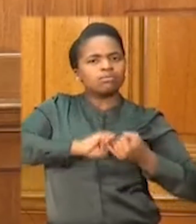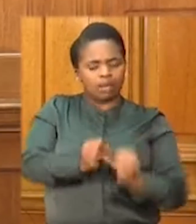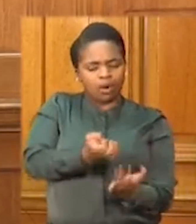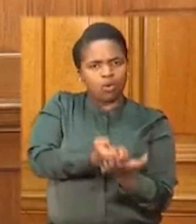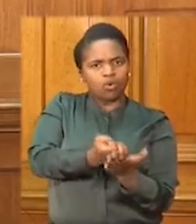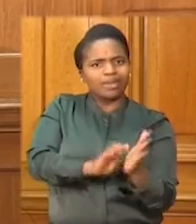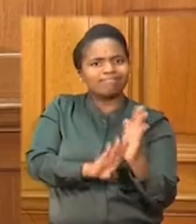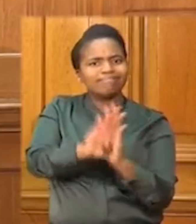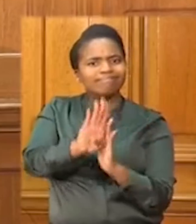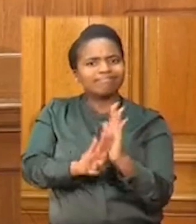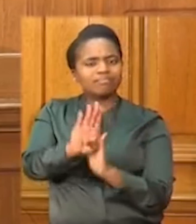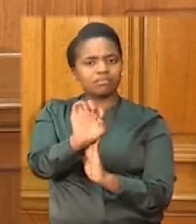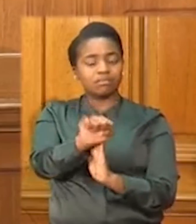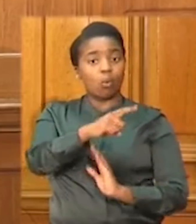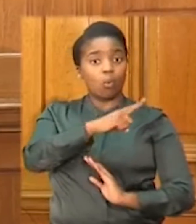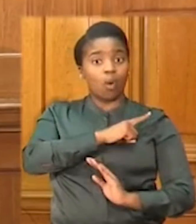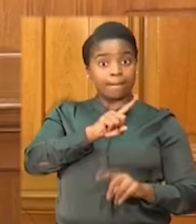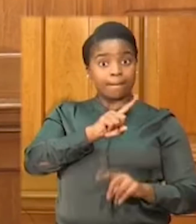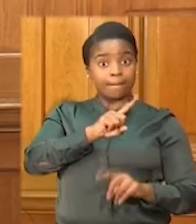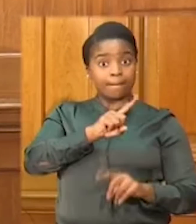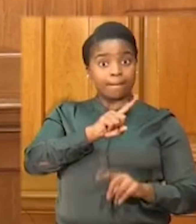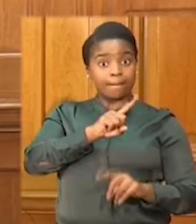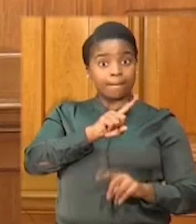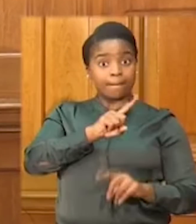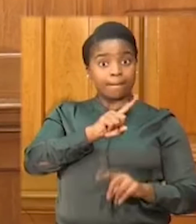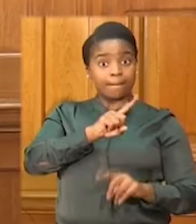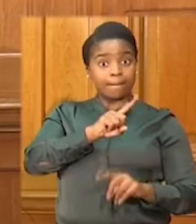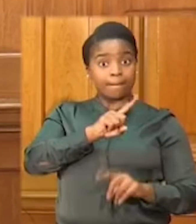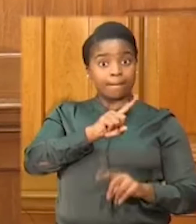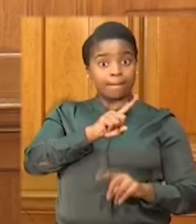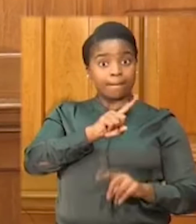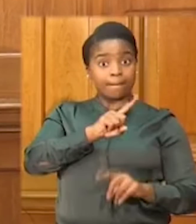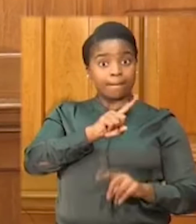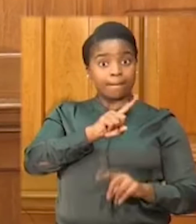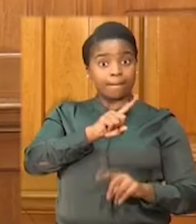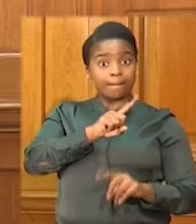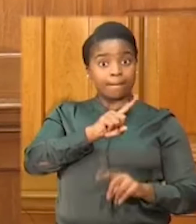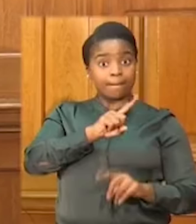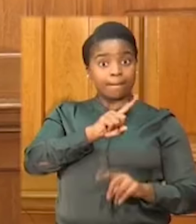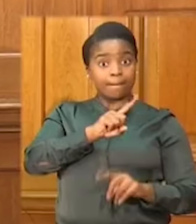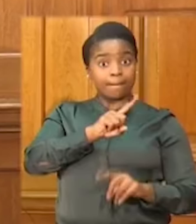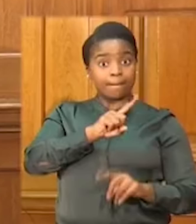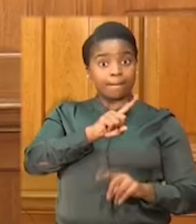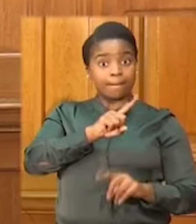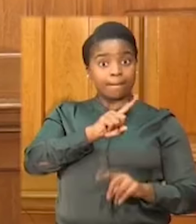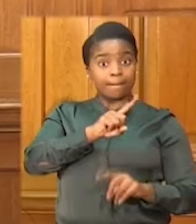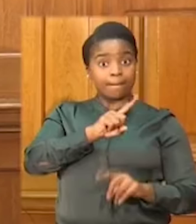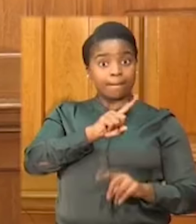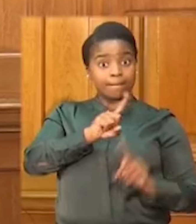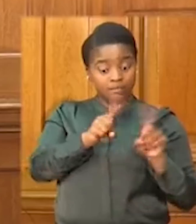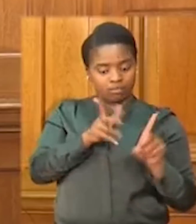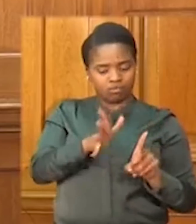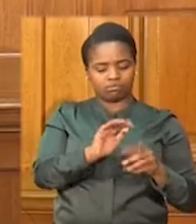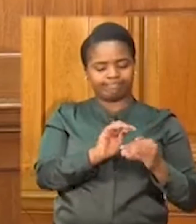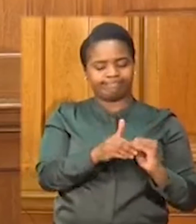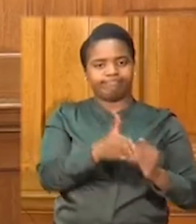decline in supply and demand, and to protect jobs. As part of this phase,